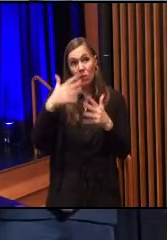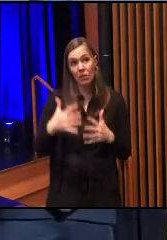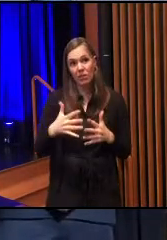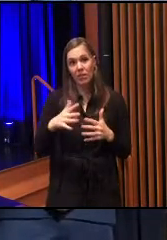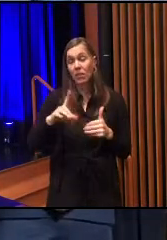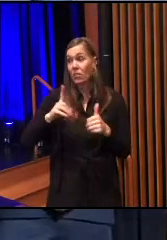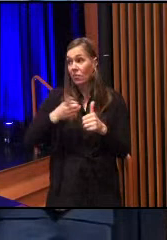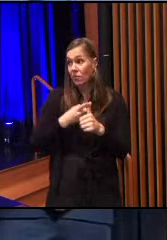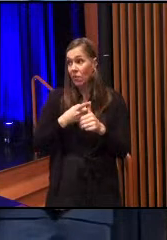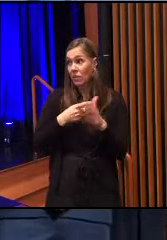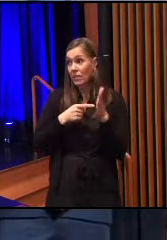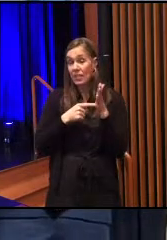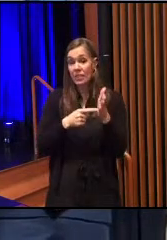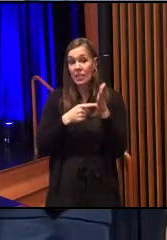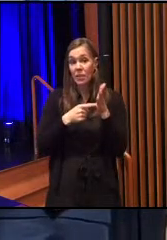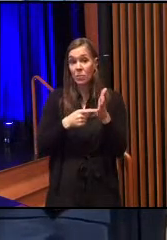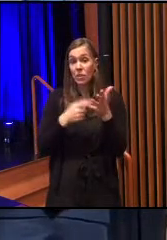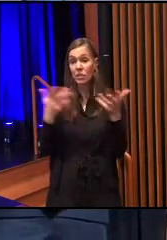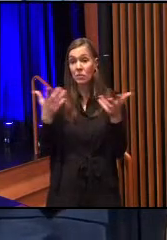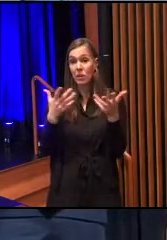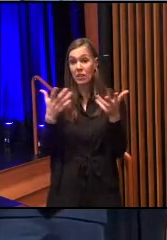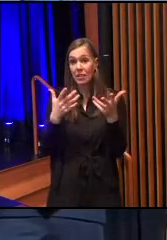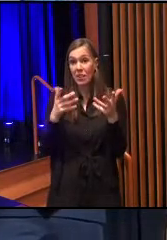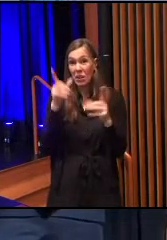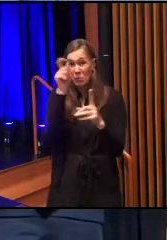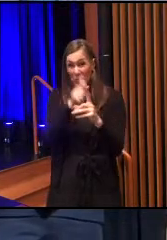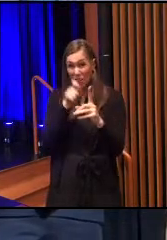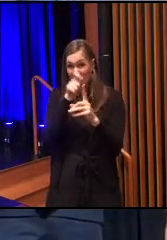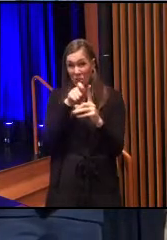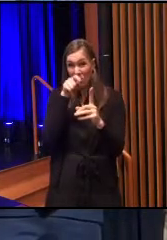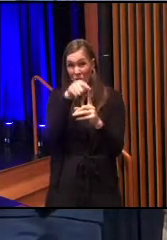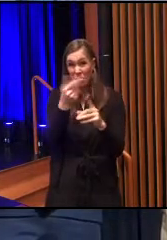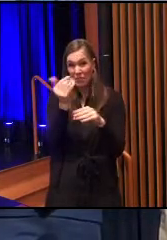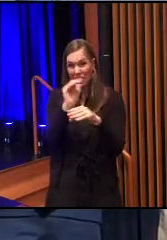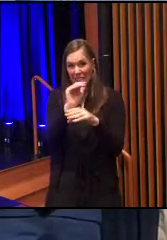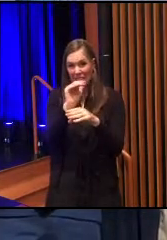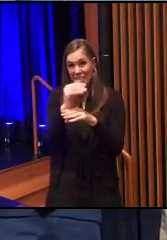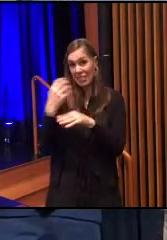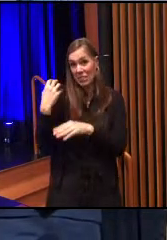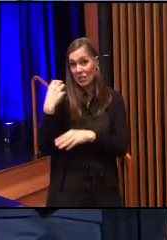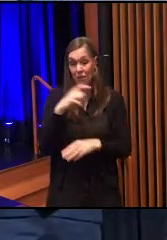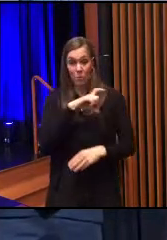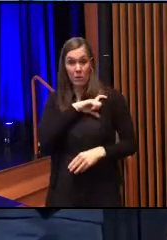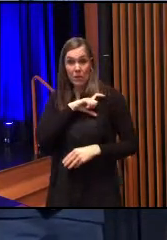One such example. We're picking on you tonight, Chief John Bay.